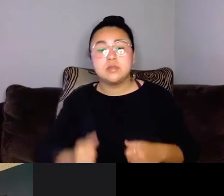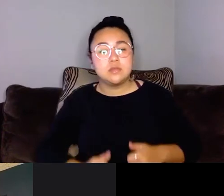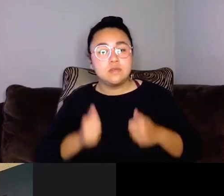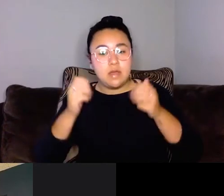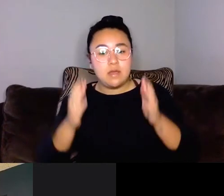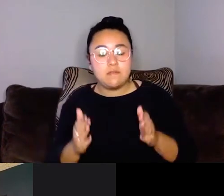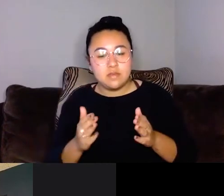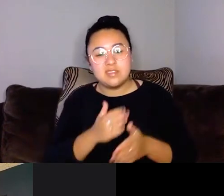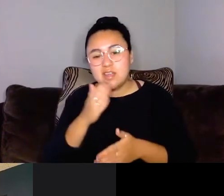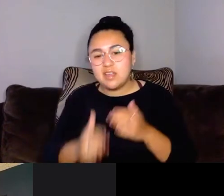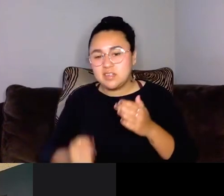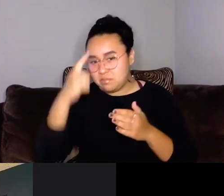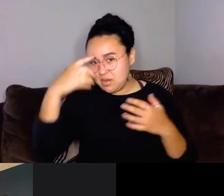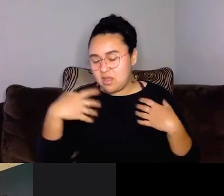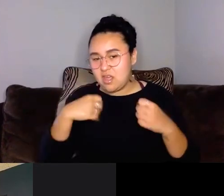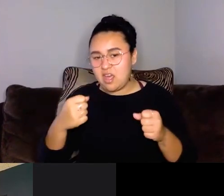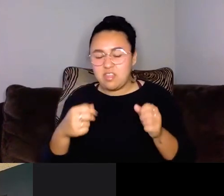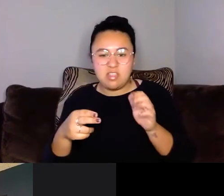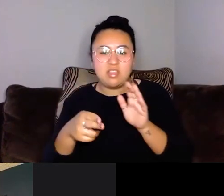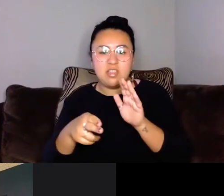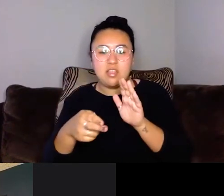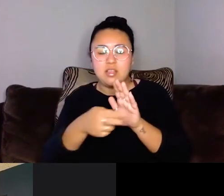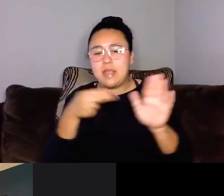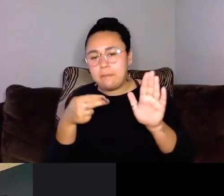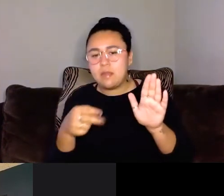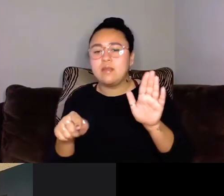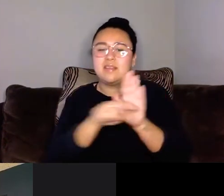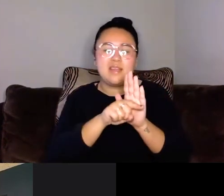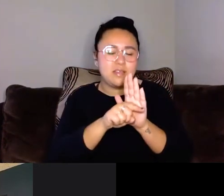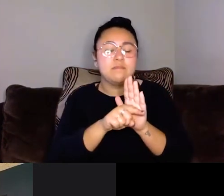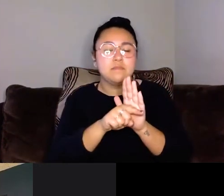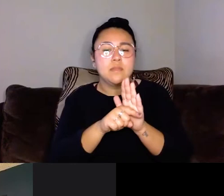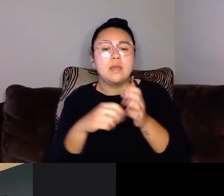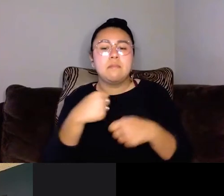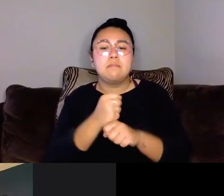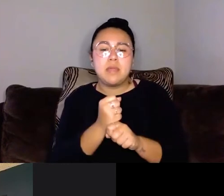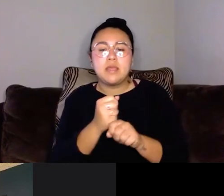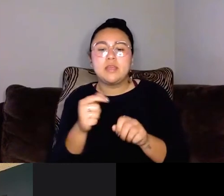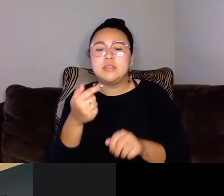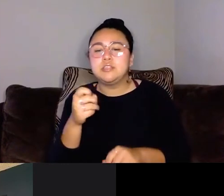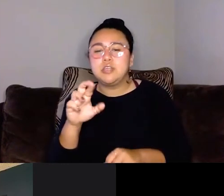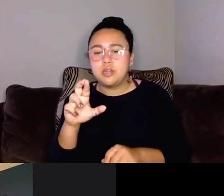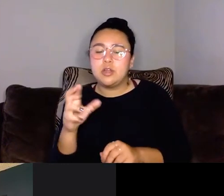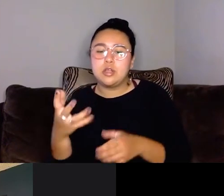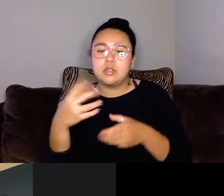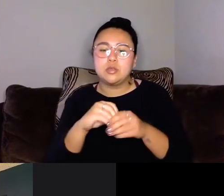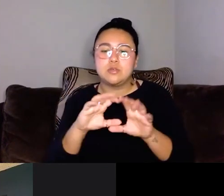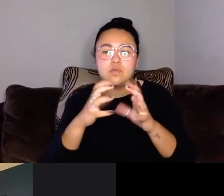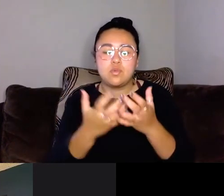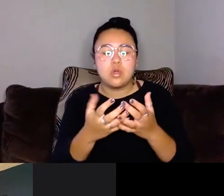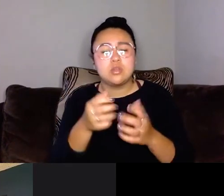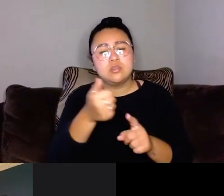and creating an anti-racist and gender-inclusive world. She is a published author and illustrator whose diverse work